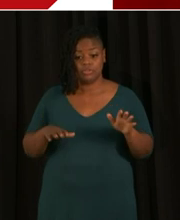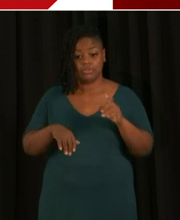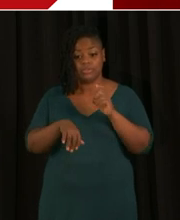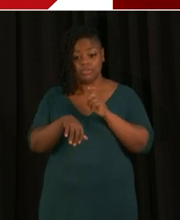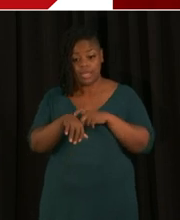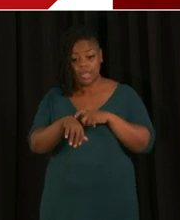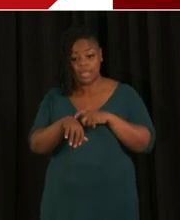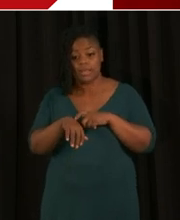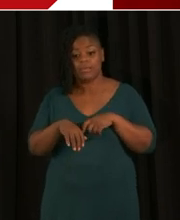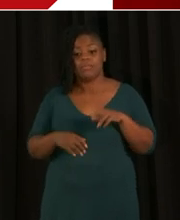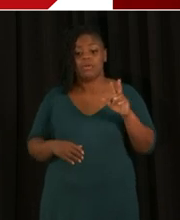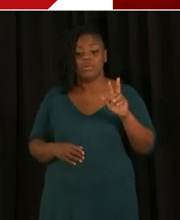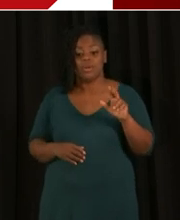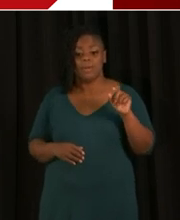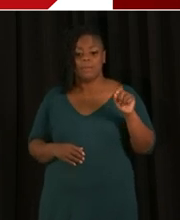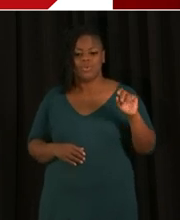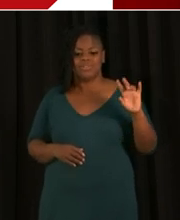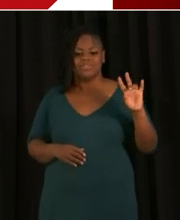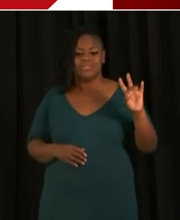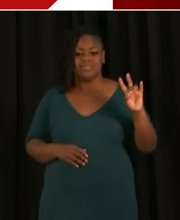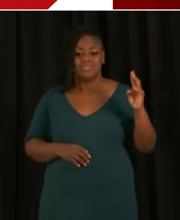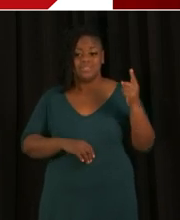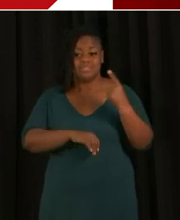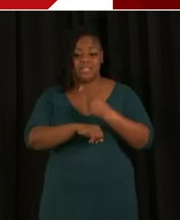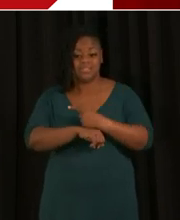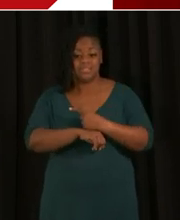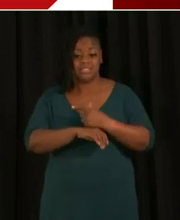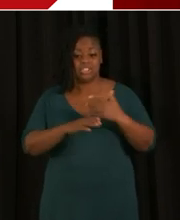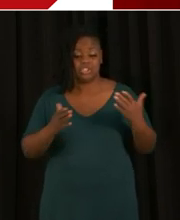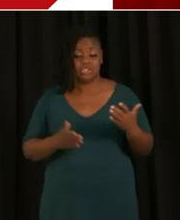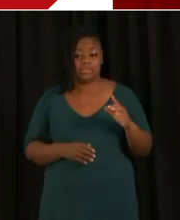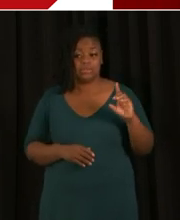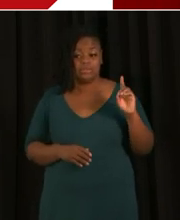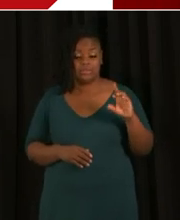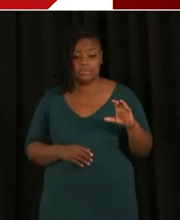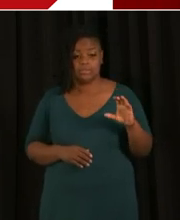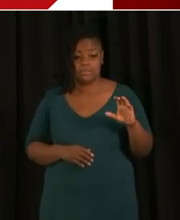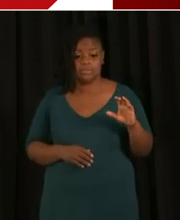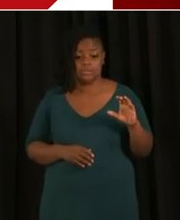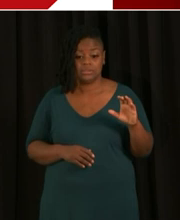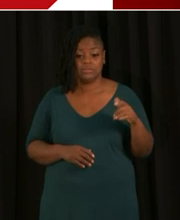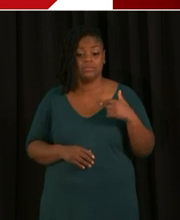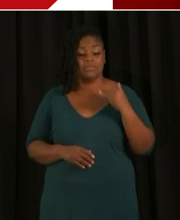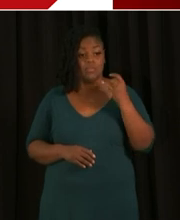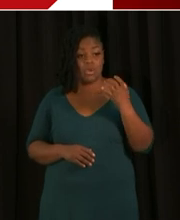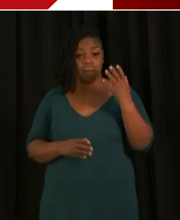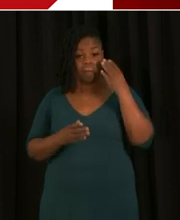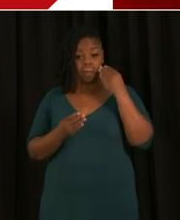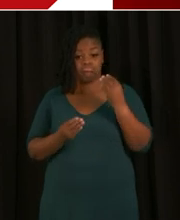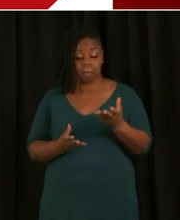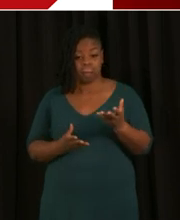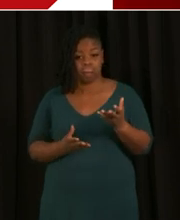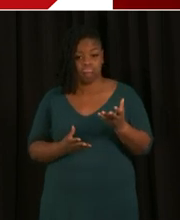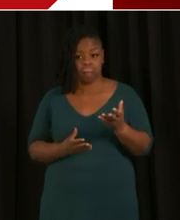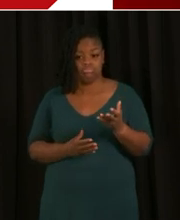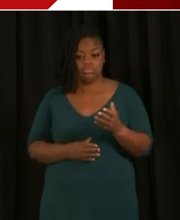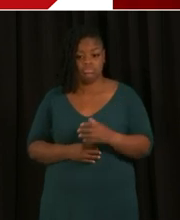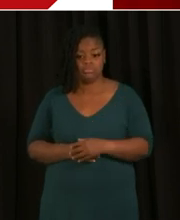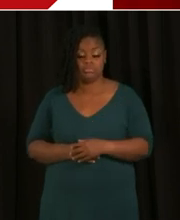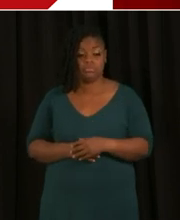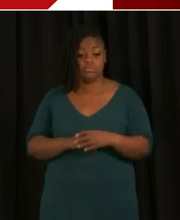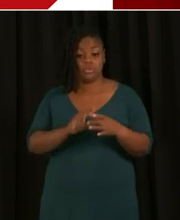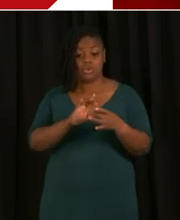1st is 3.7 days for tests in the city system. So I didn't want to let that one fall by the wayside. Yeah, so going back to